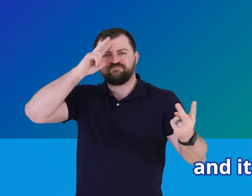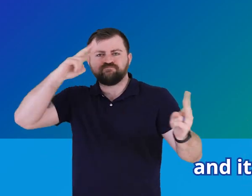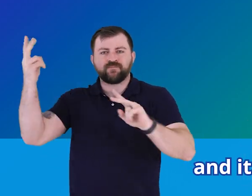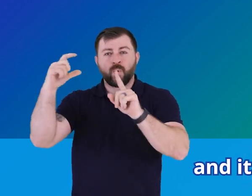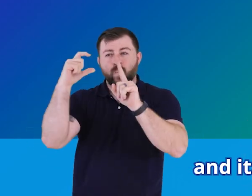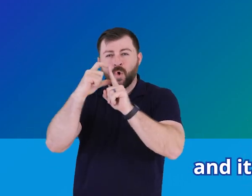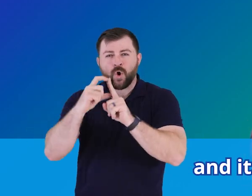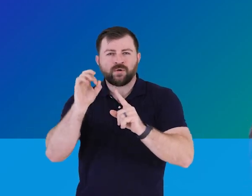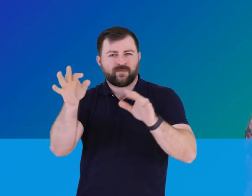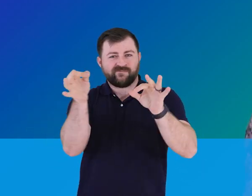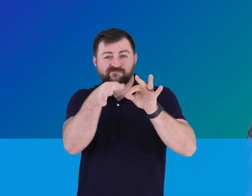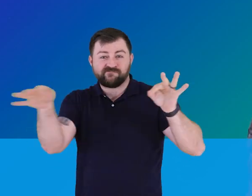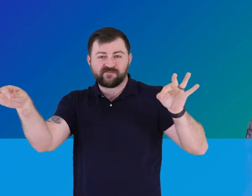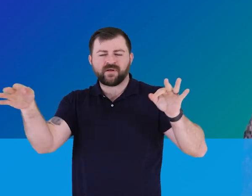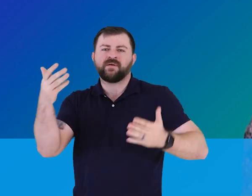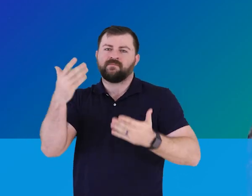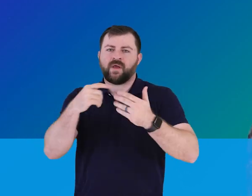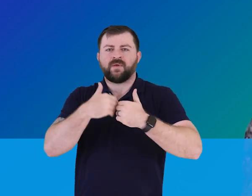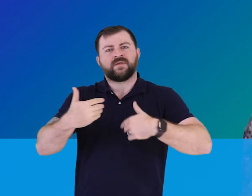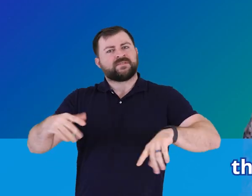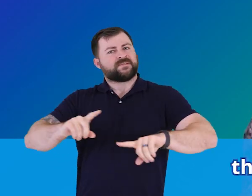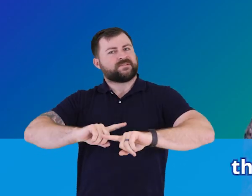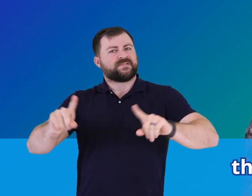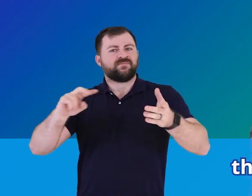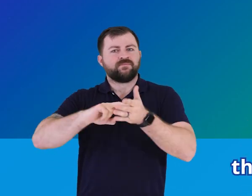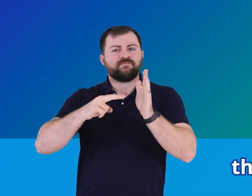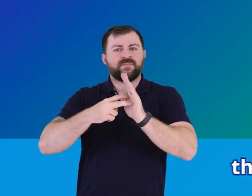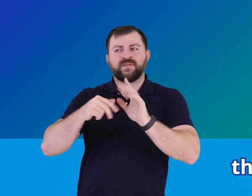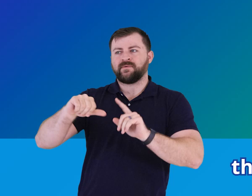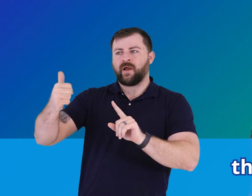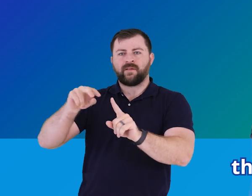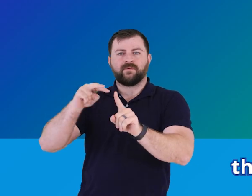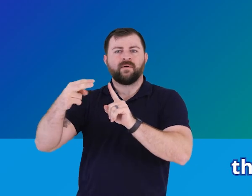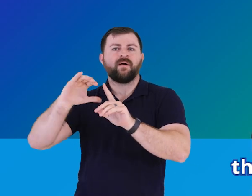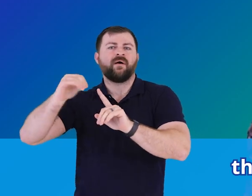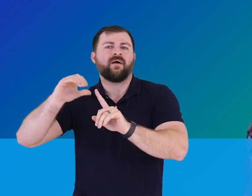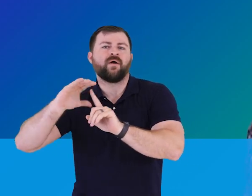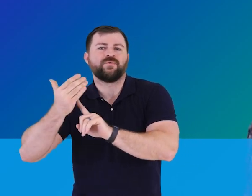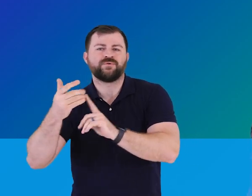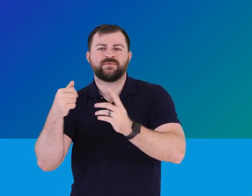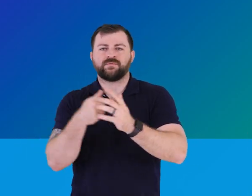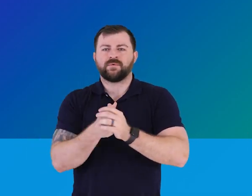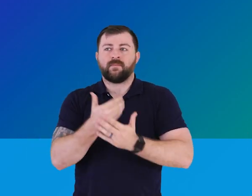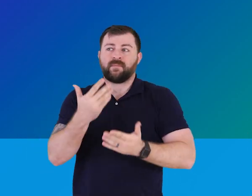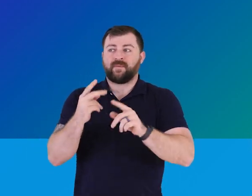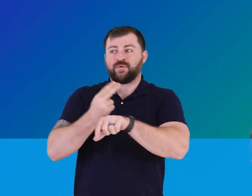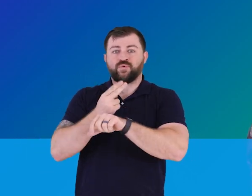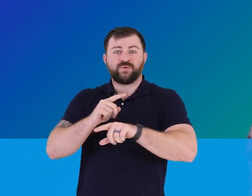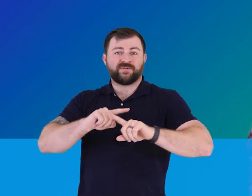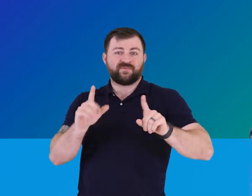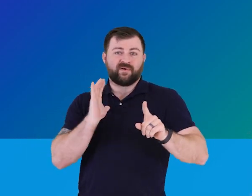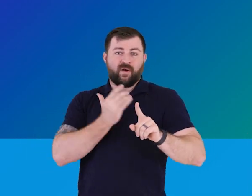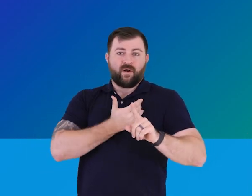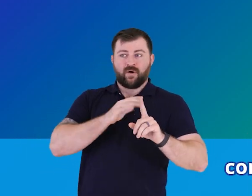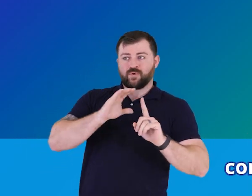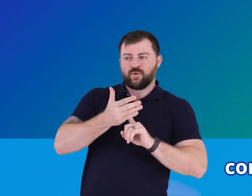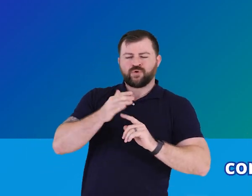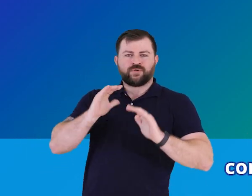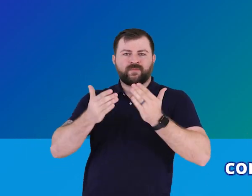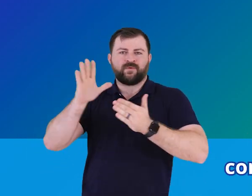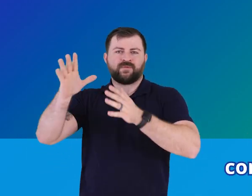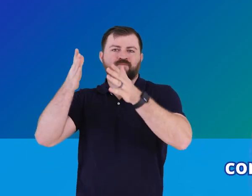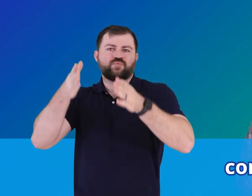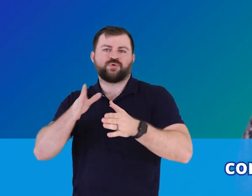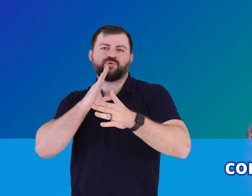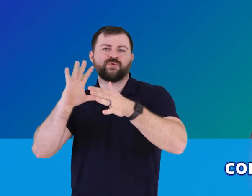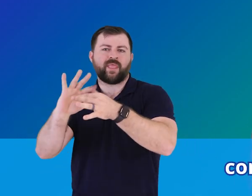misinterpret words or phrases that hold very different meaning or are used differently in our culture compared